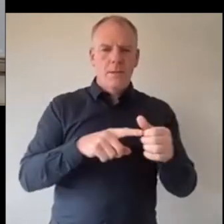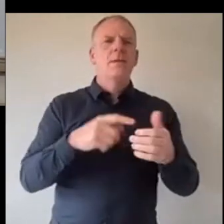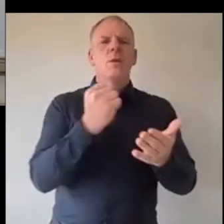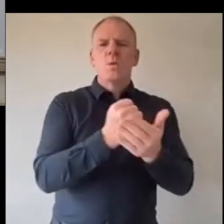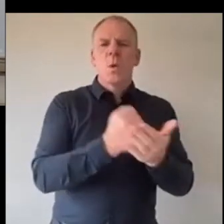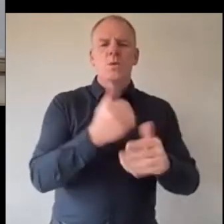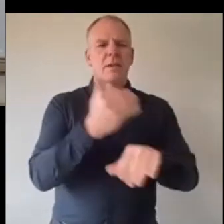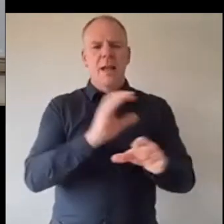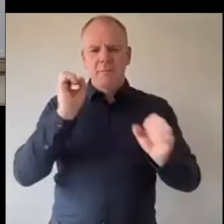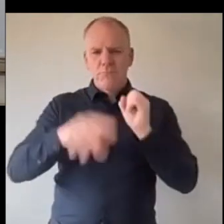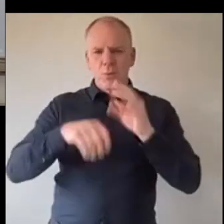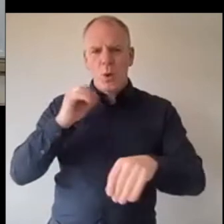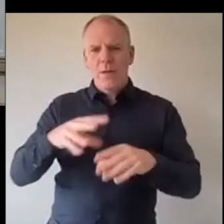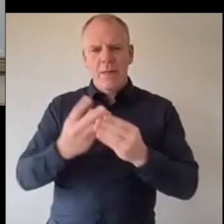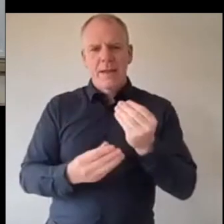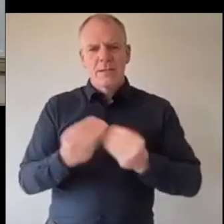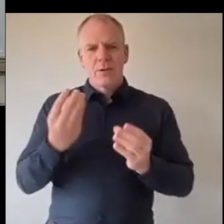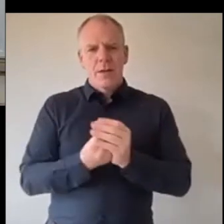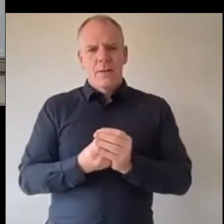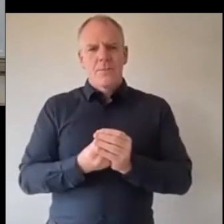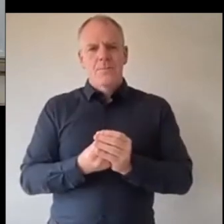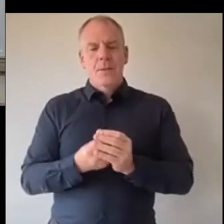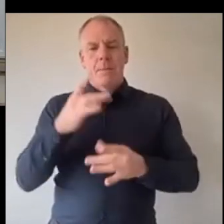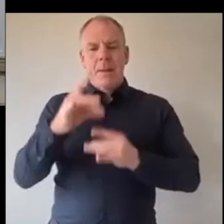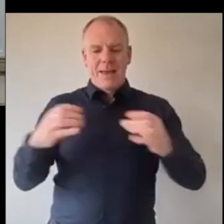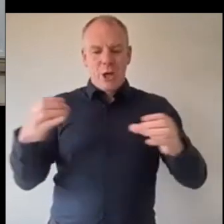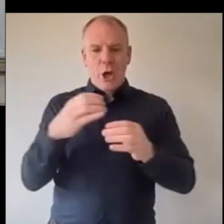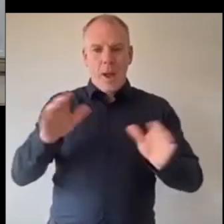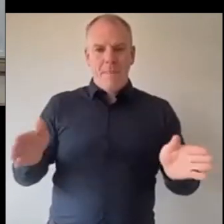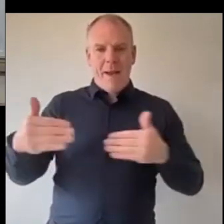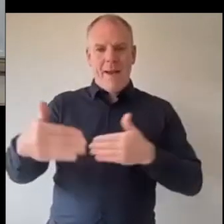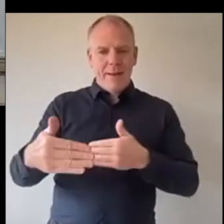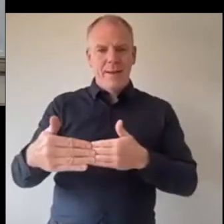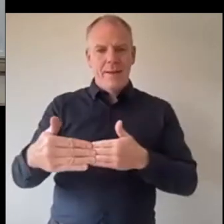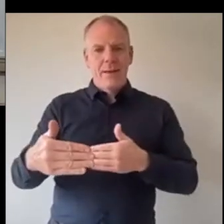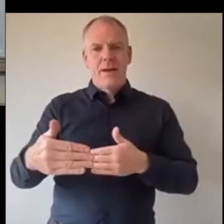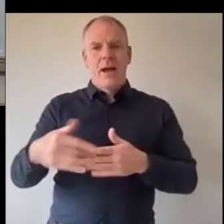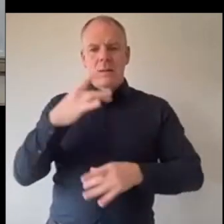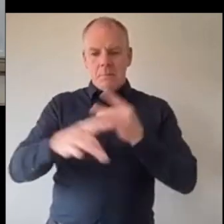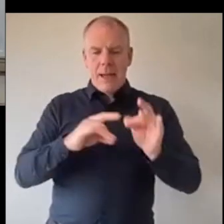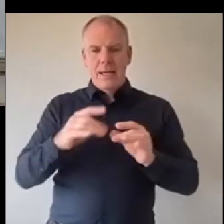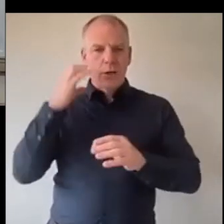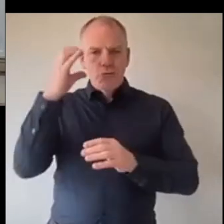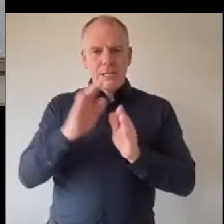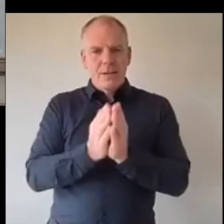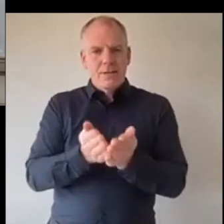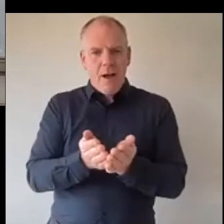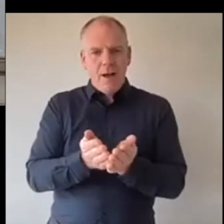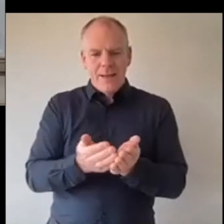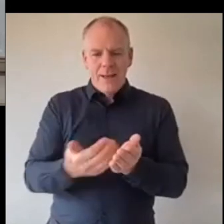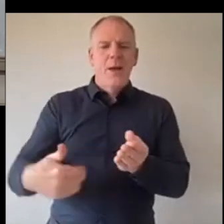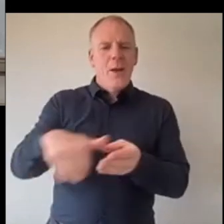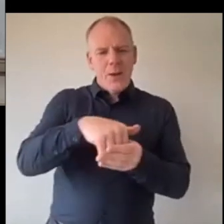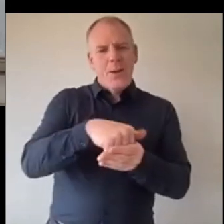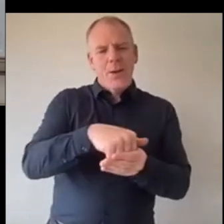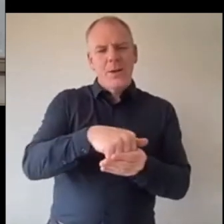to contribute to those care packs and the well-being team create Christmas cards to include each